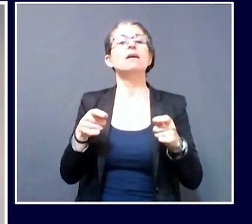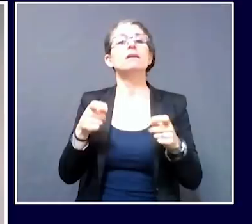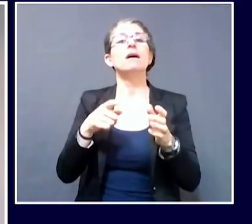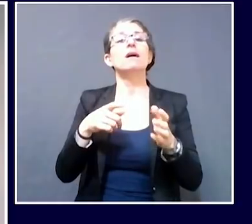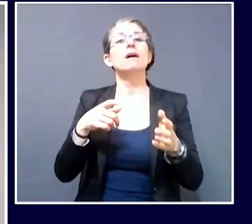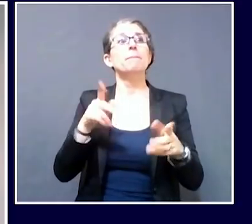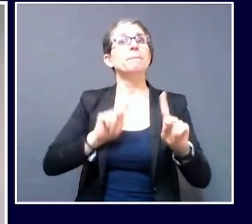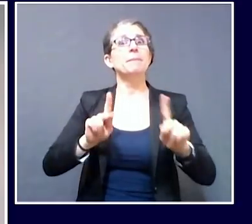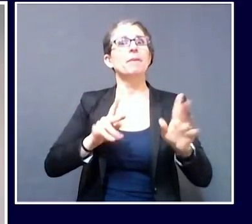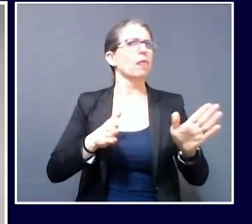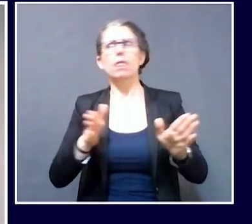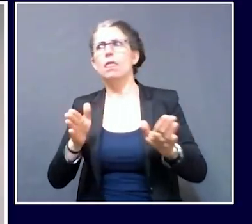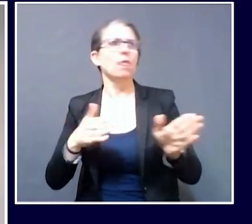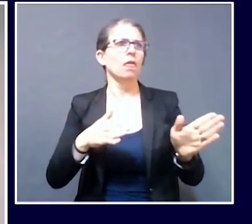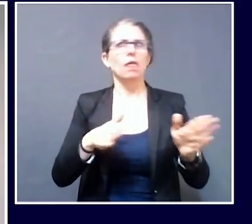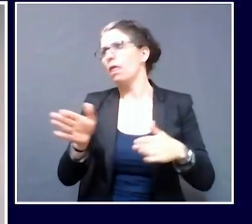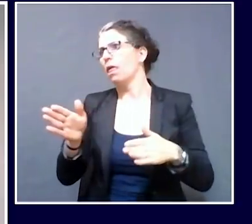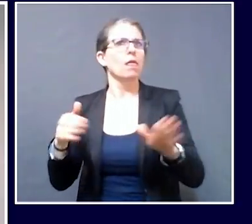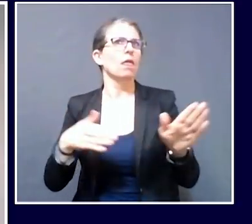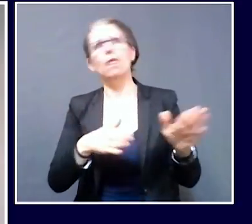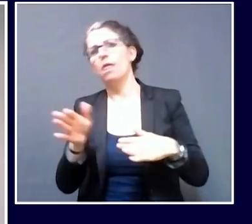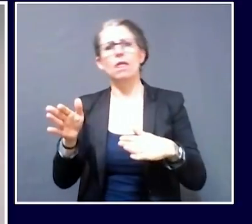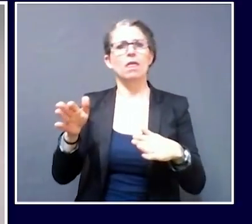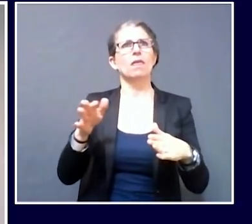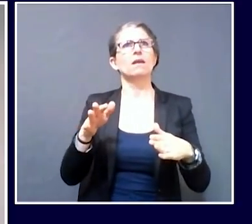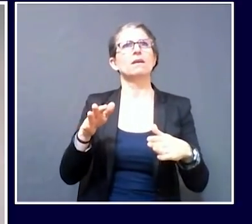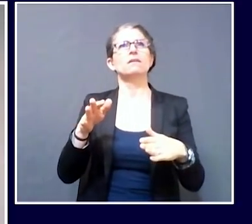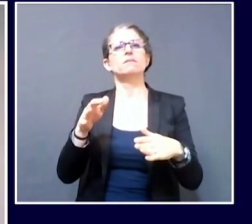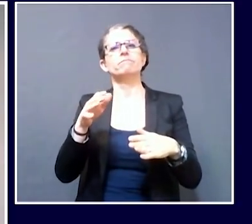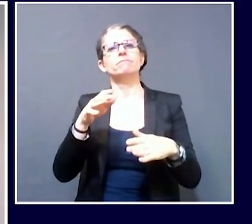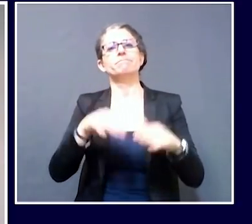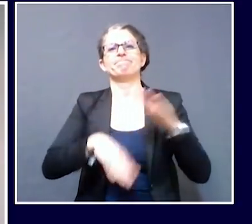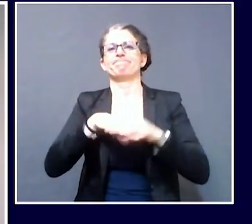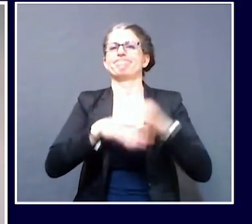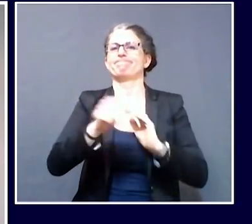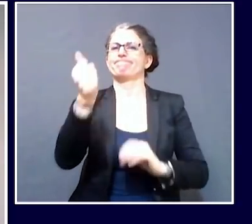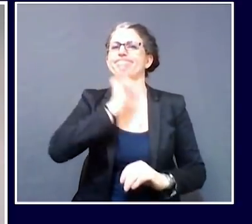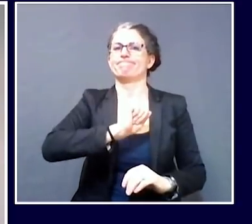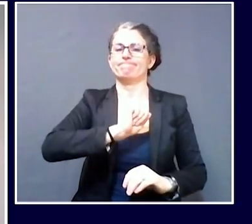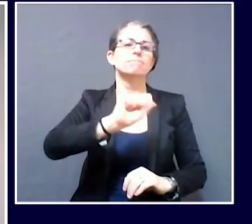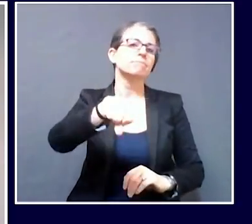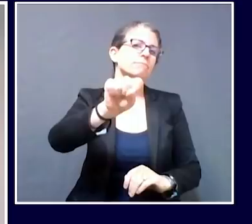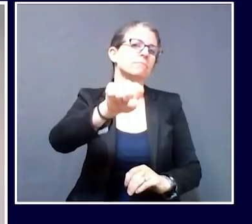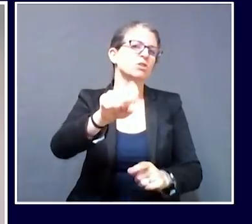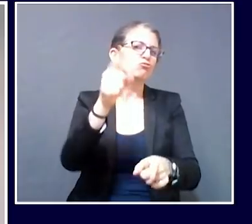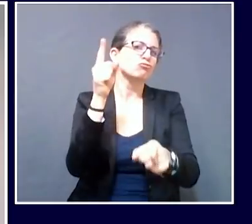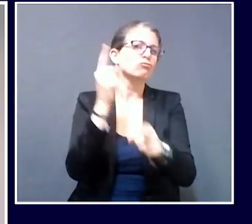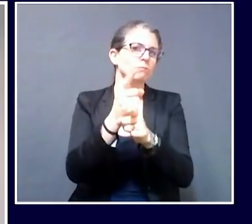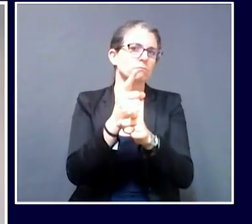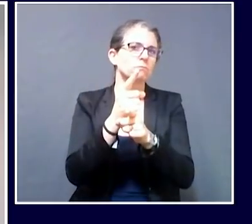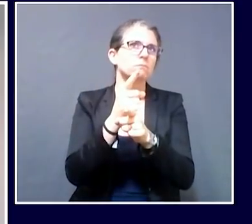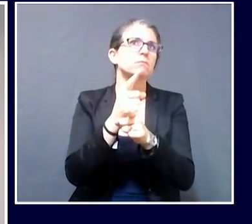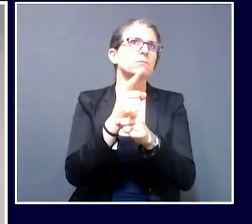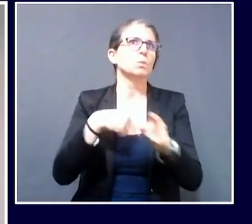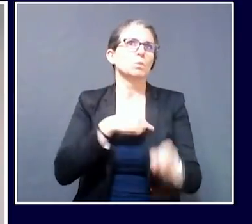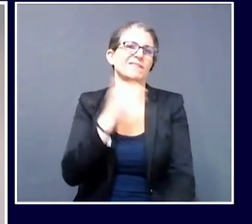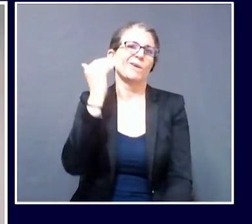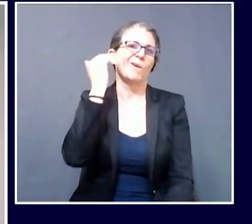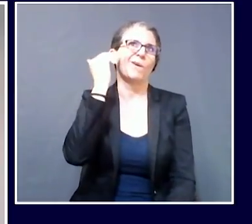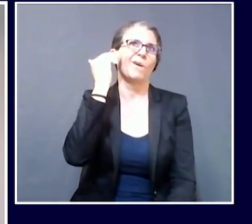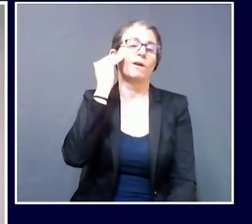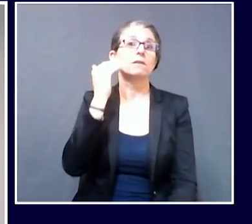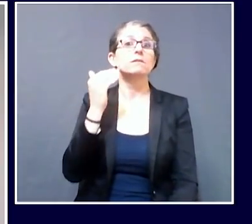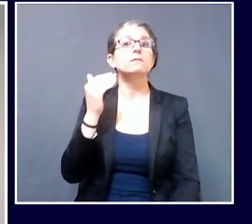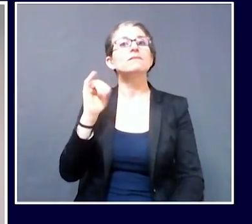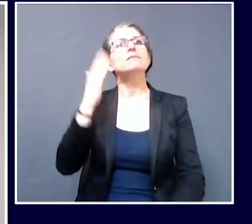we recognize that. would be, anyone who's tried to change their own behavior recognizes how hard that is,